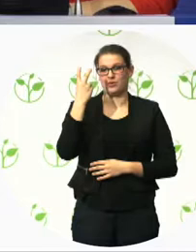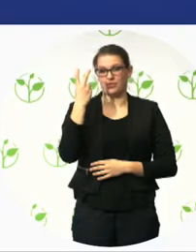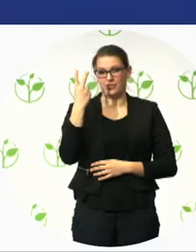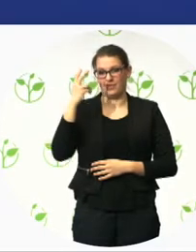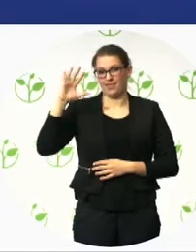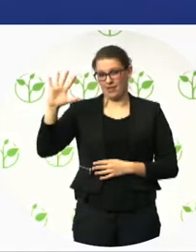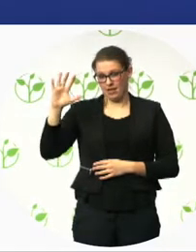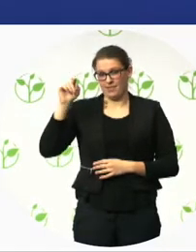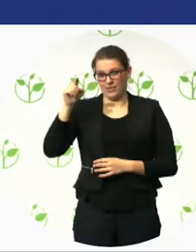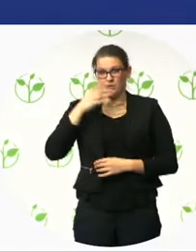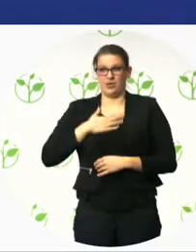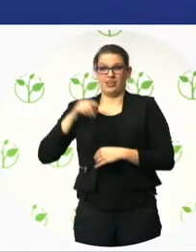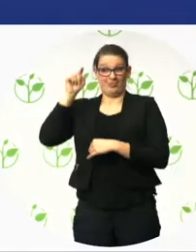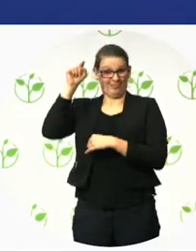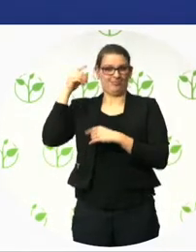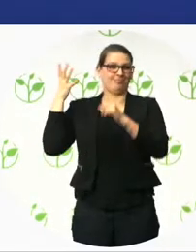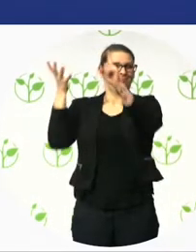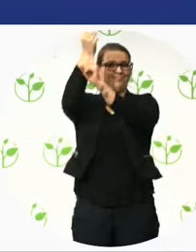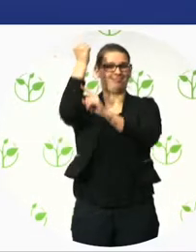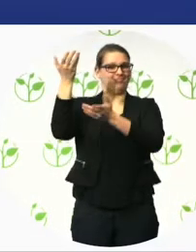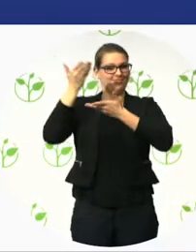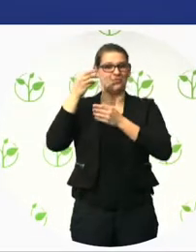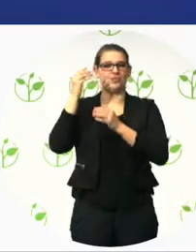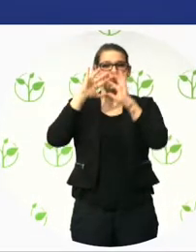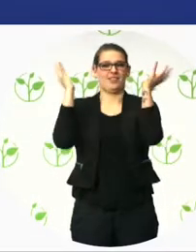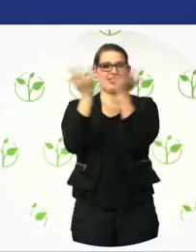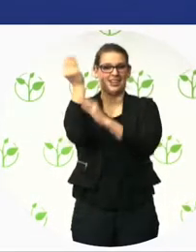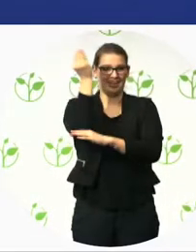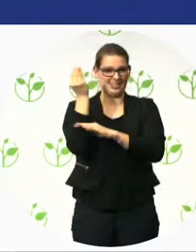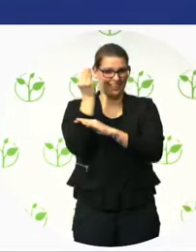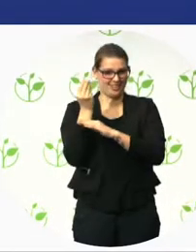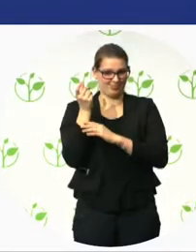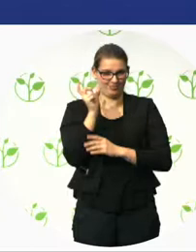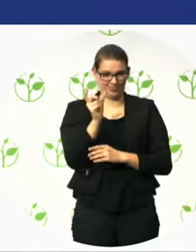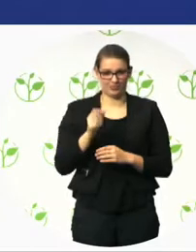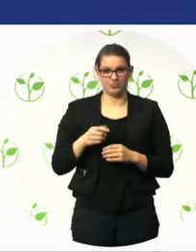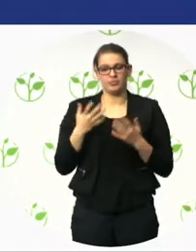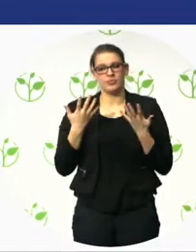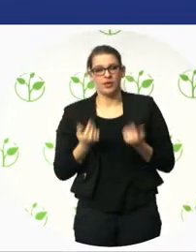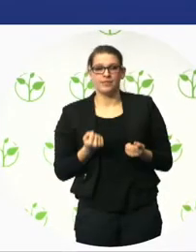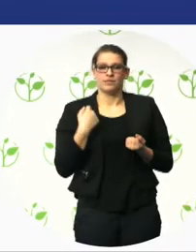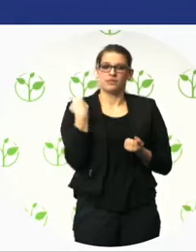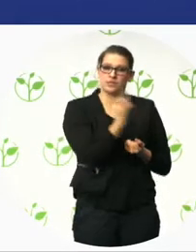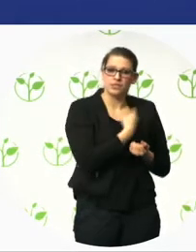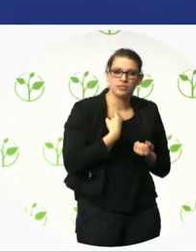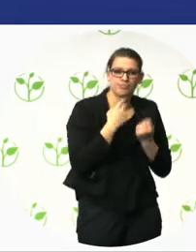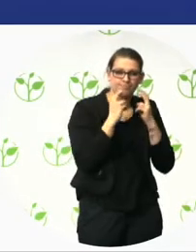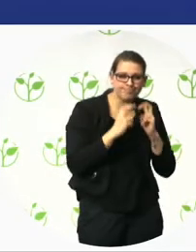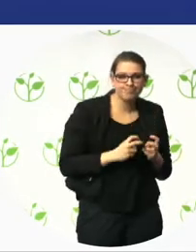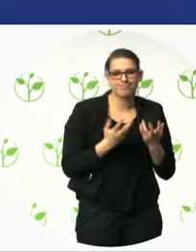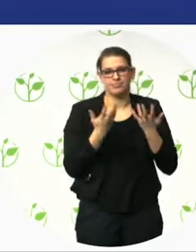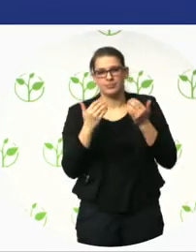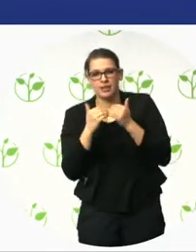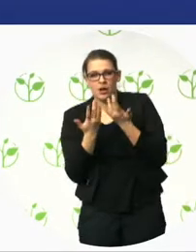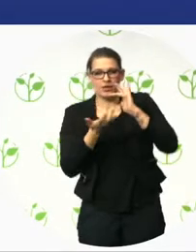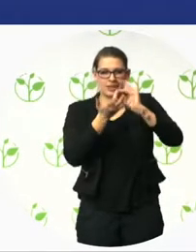should be inclusive by 2021. The common principles are comprehensive.